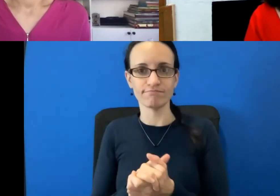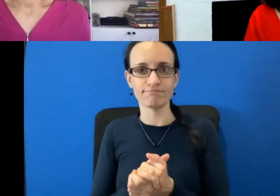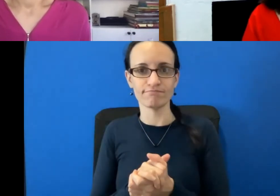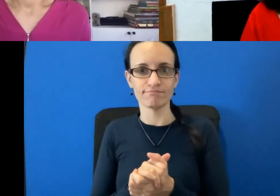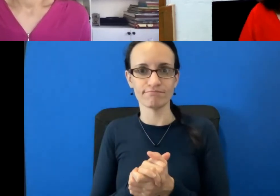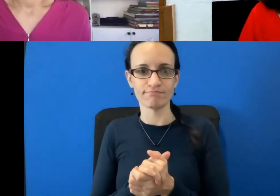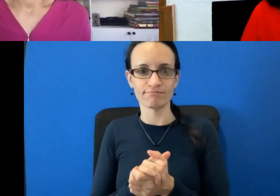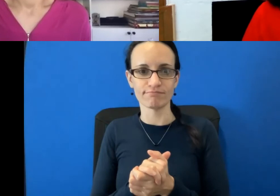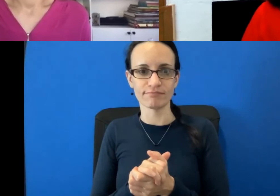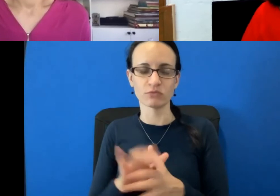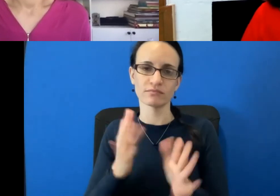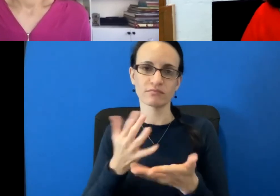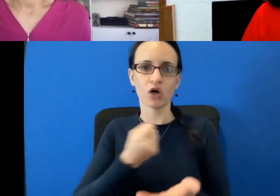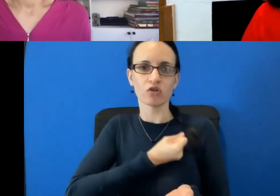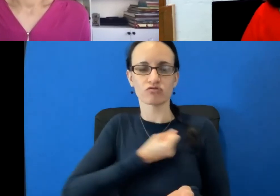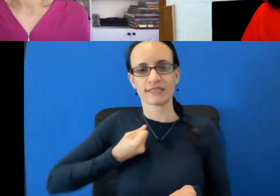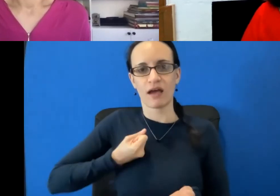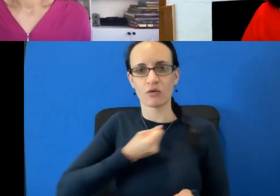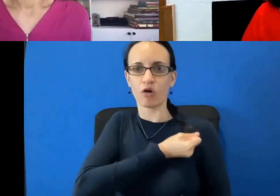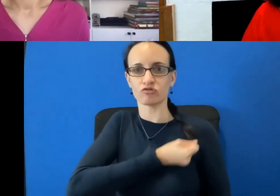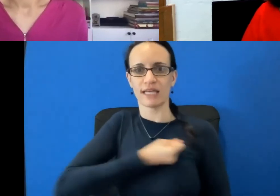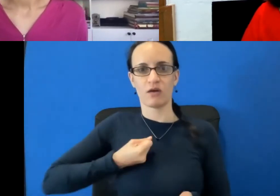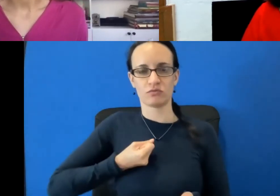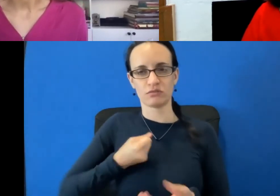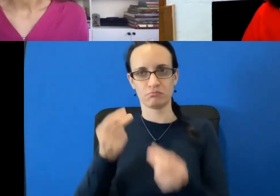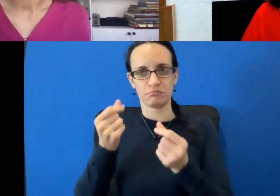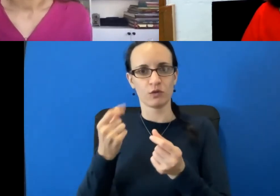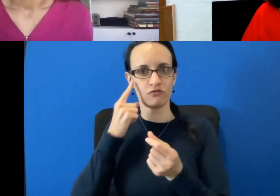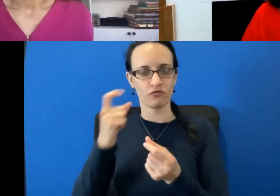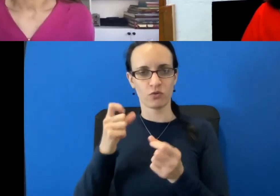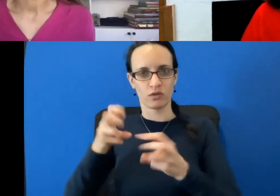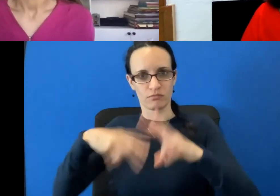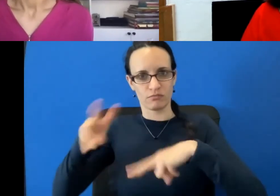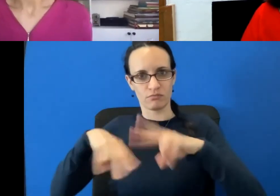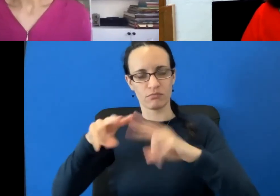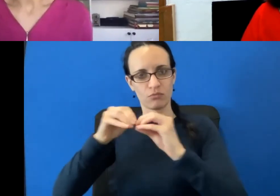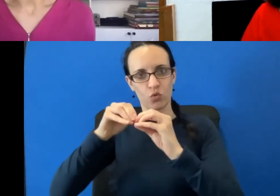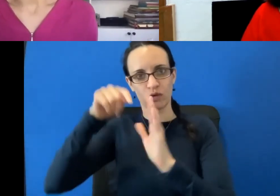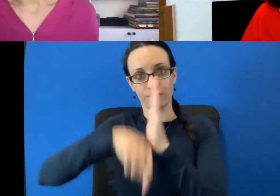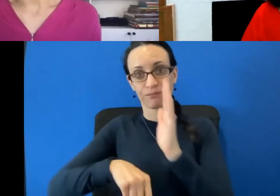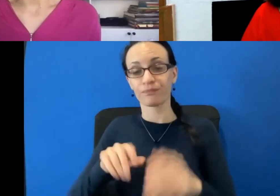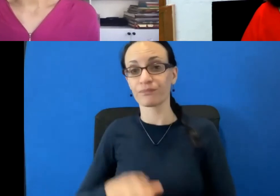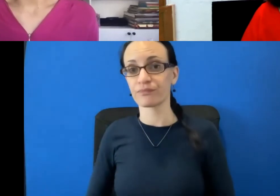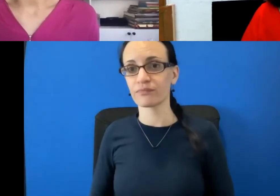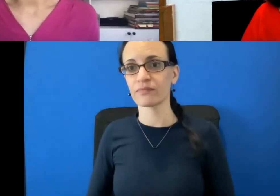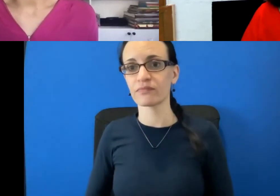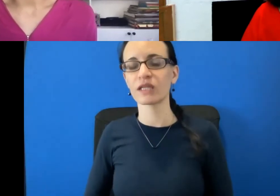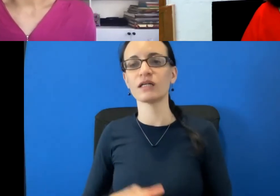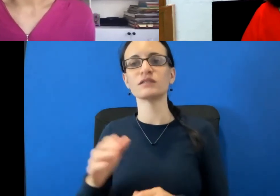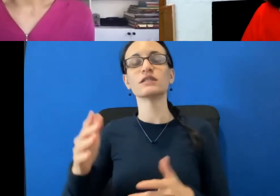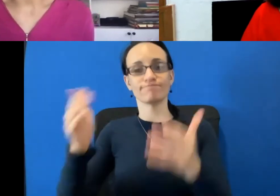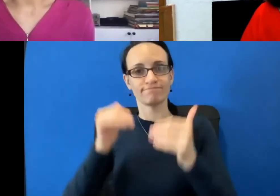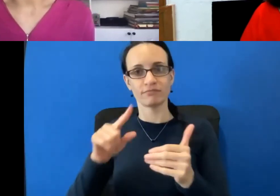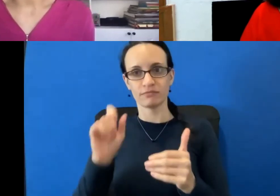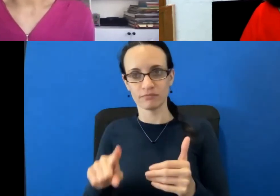to evaluate women who have dense breast tissue. Thank you. Thank Thank wrote in that she's a newly diagnosed triple